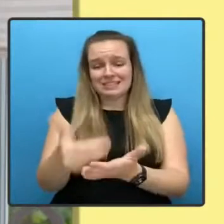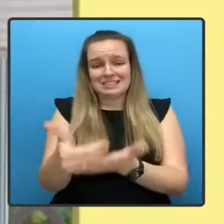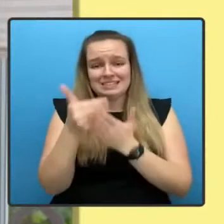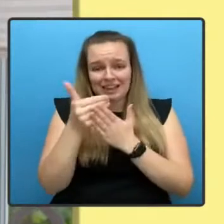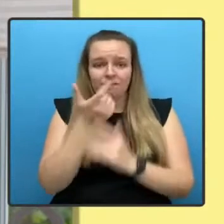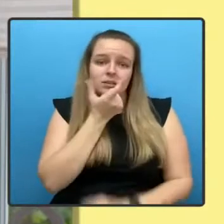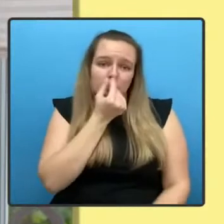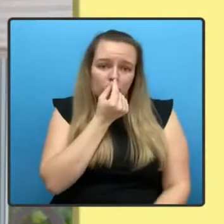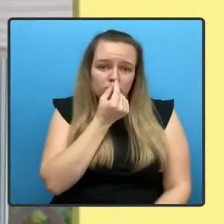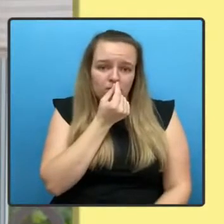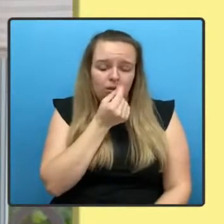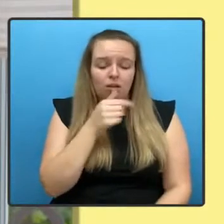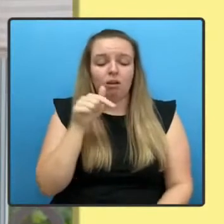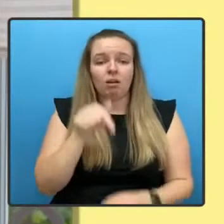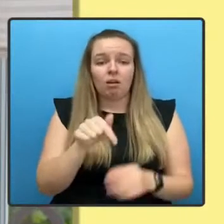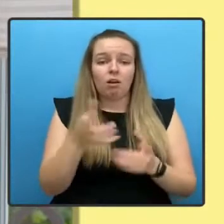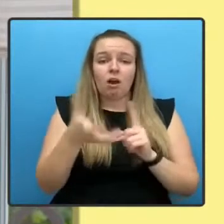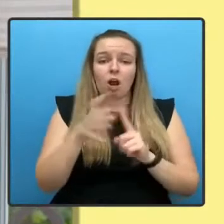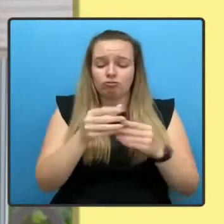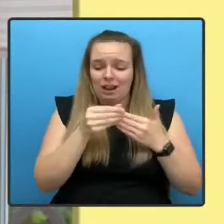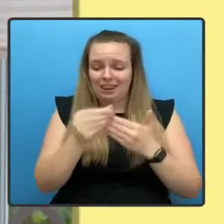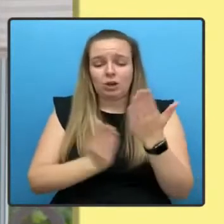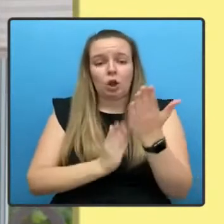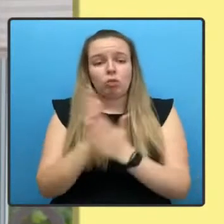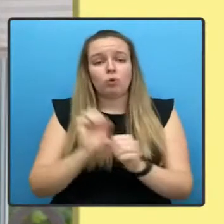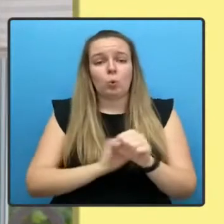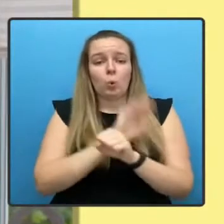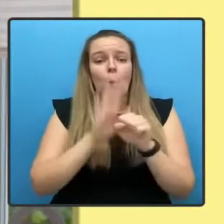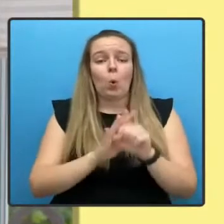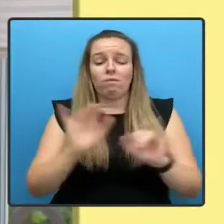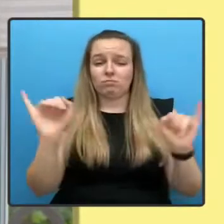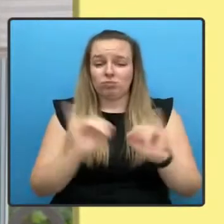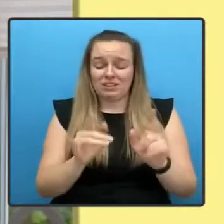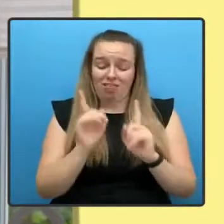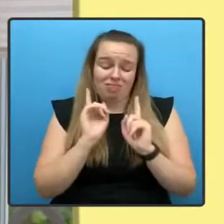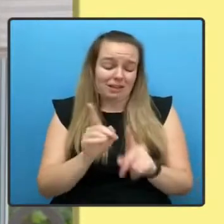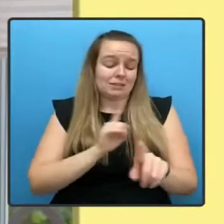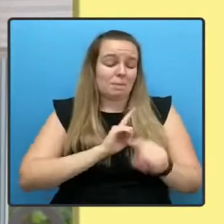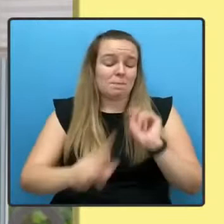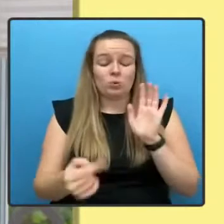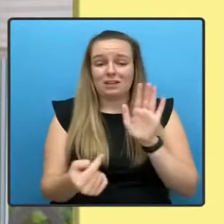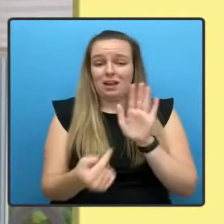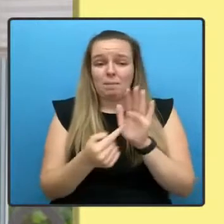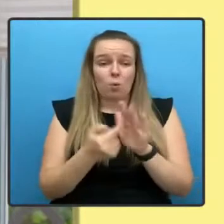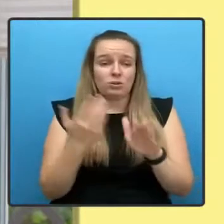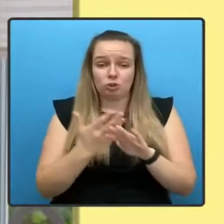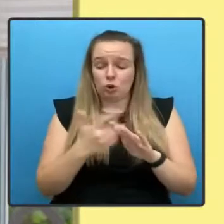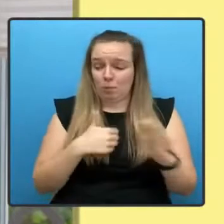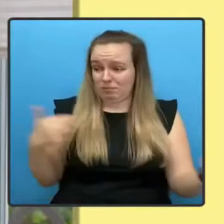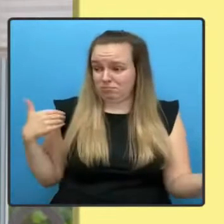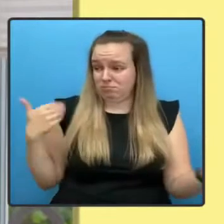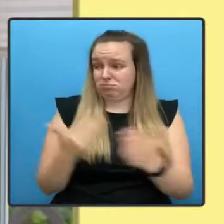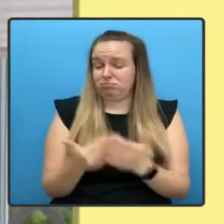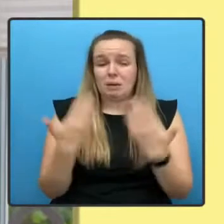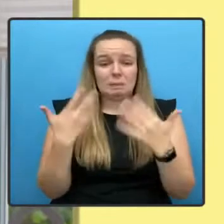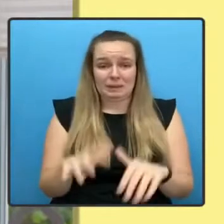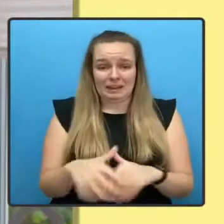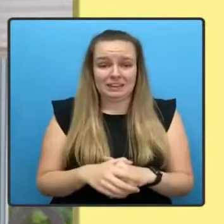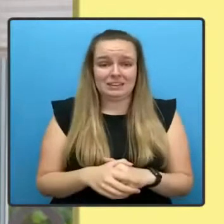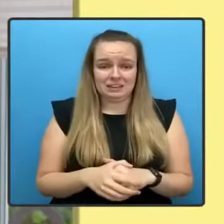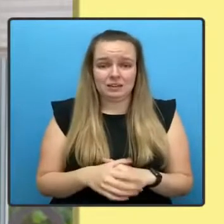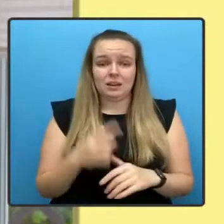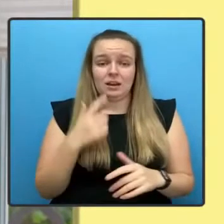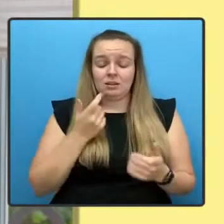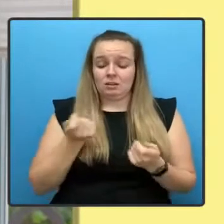through the Covid crisis is the most important job I have ever had. It has dominated my life over these past